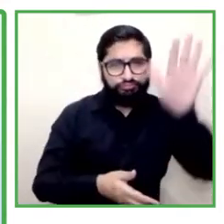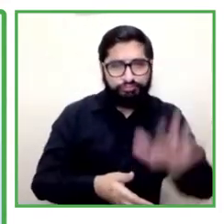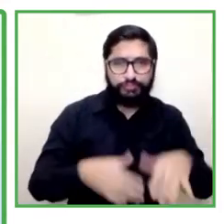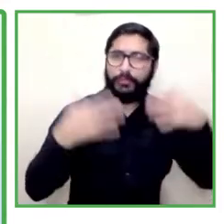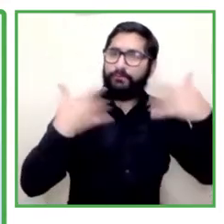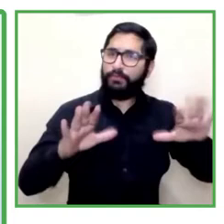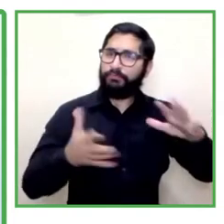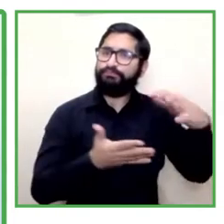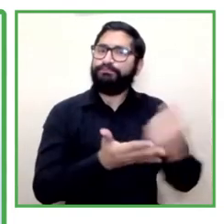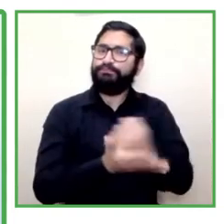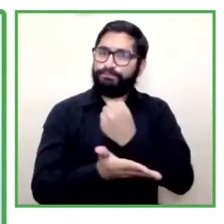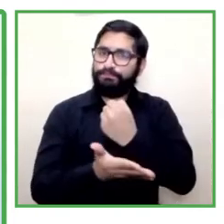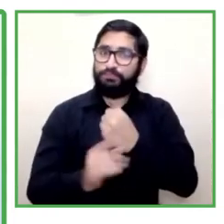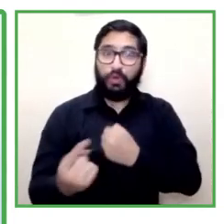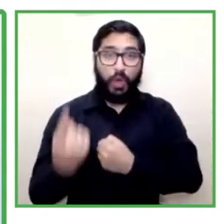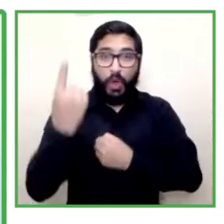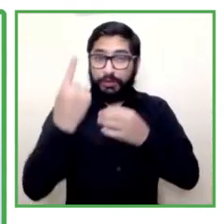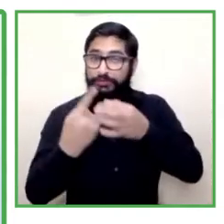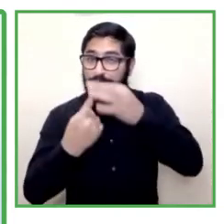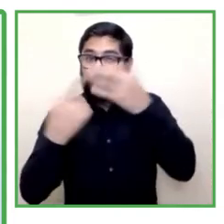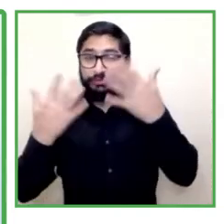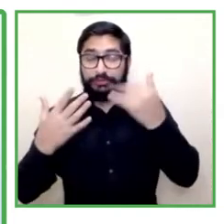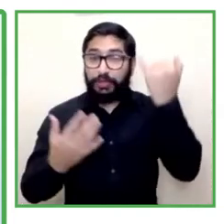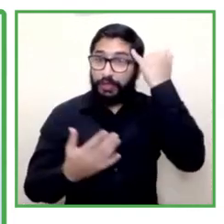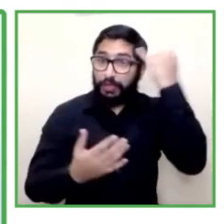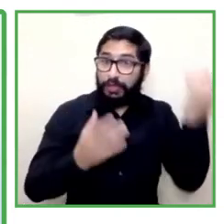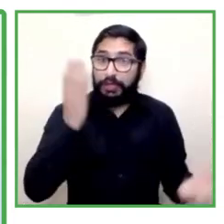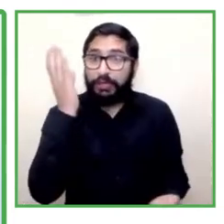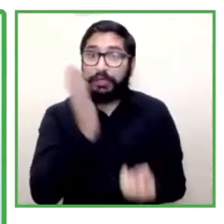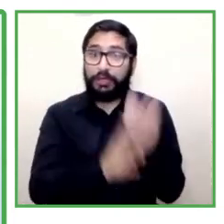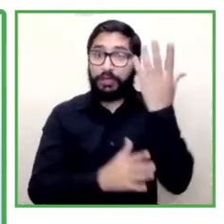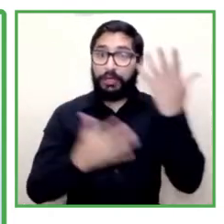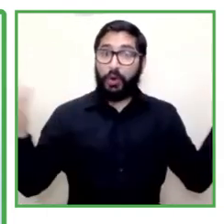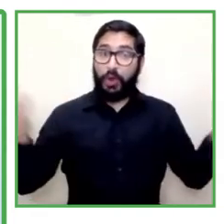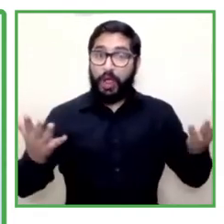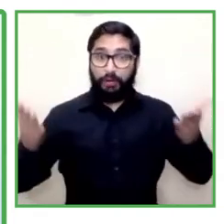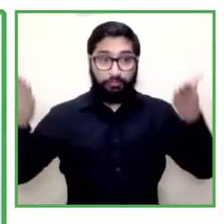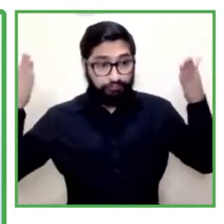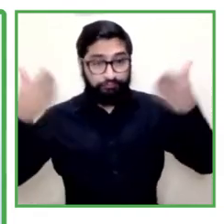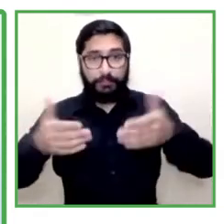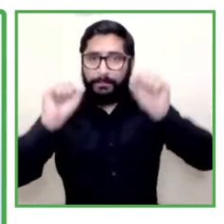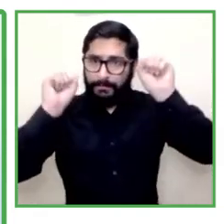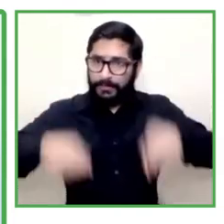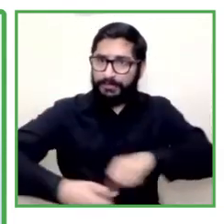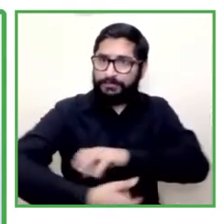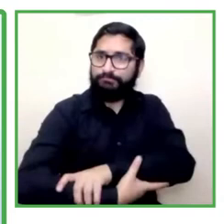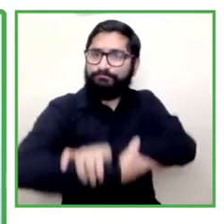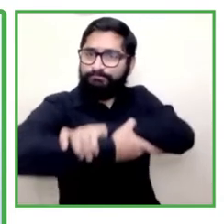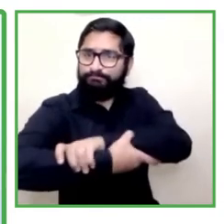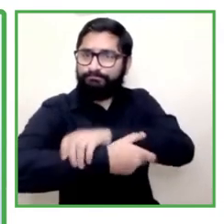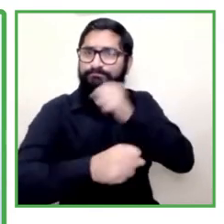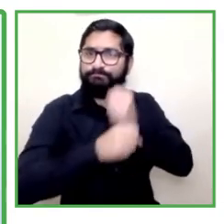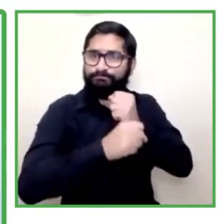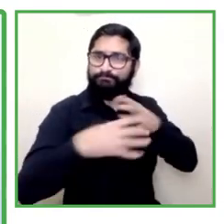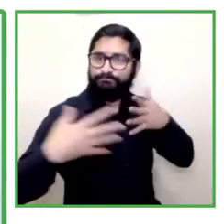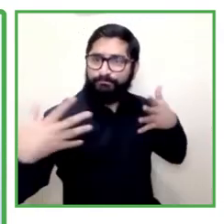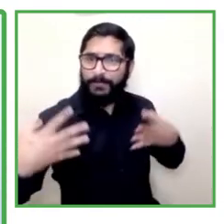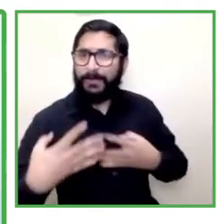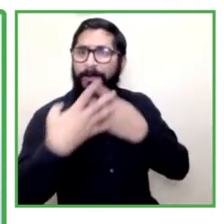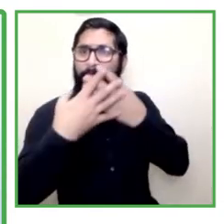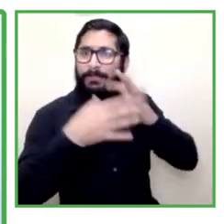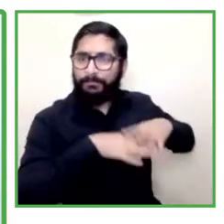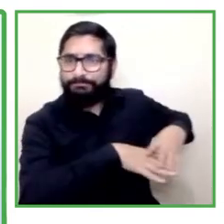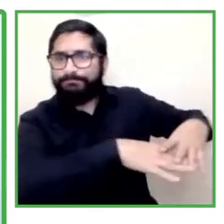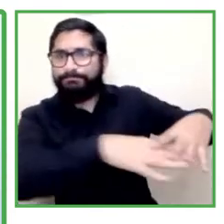in the case of a public initiative of this dimension the size it goes hand in hand with working with joint